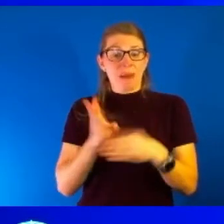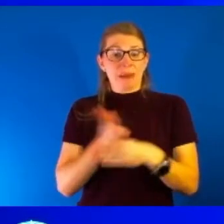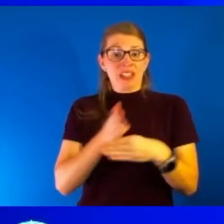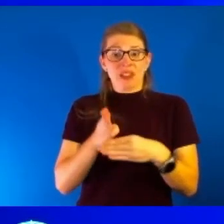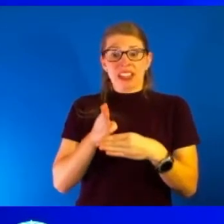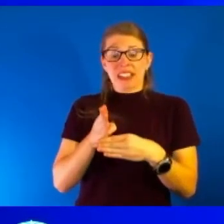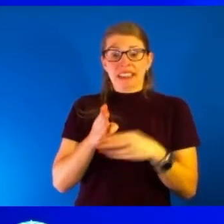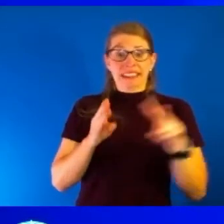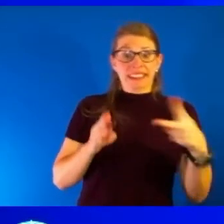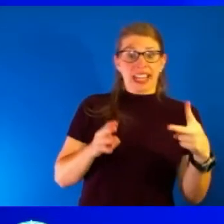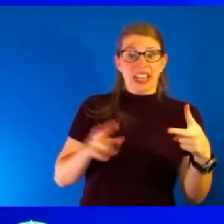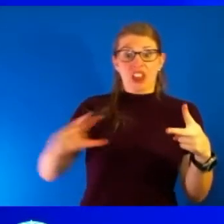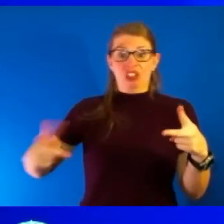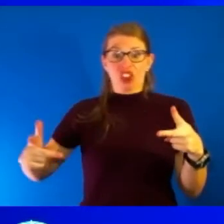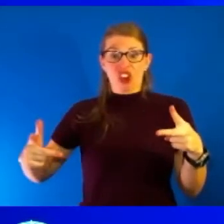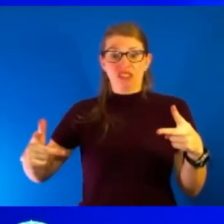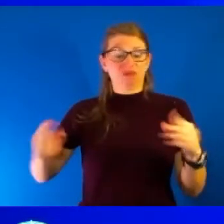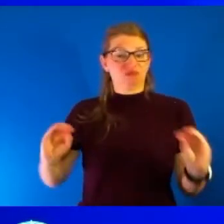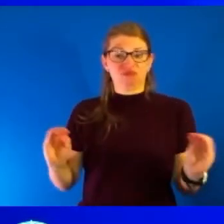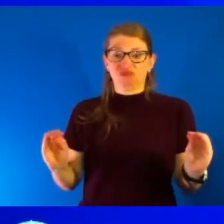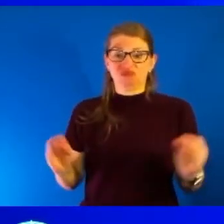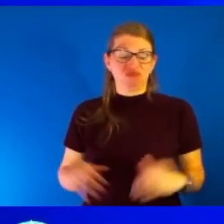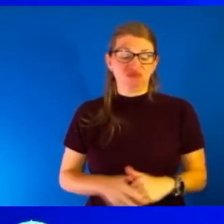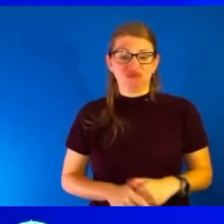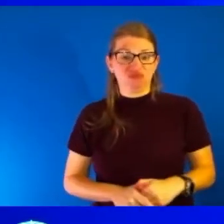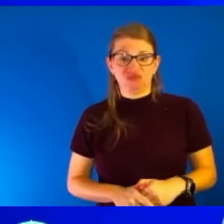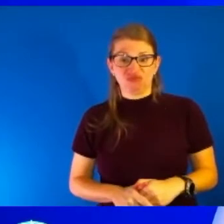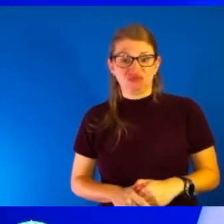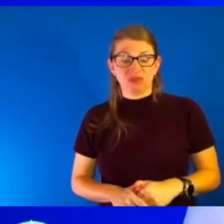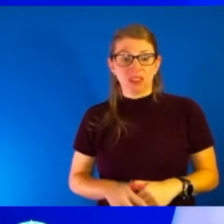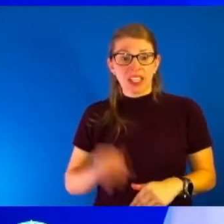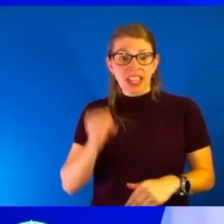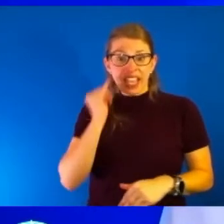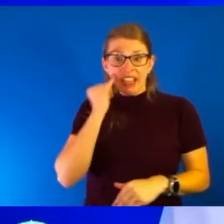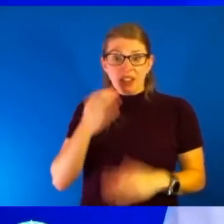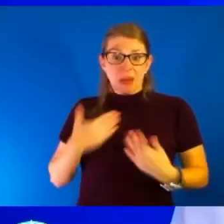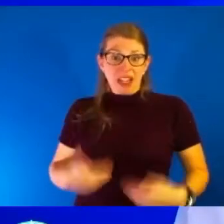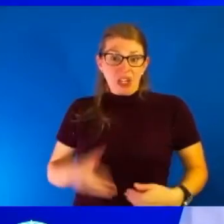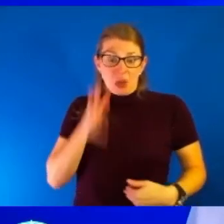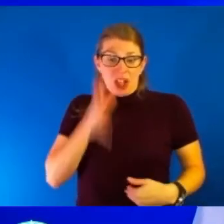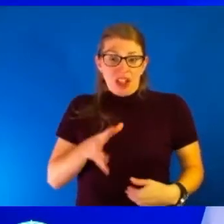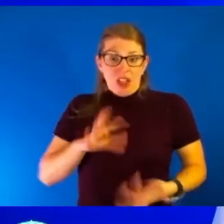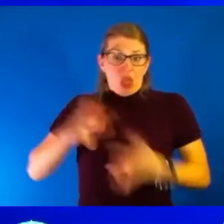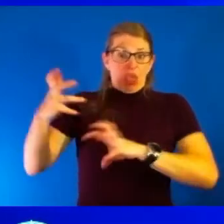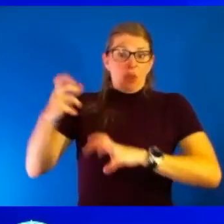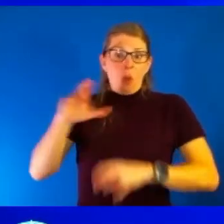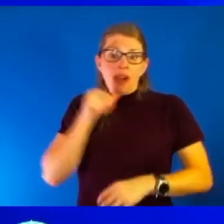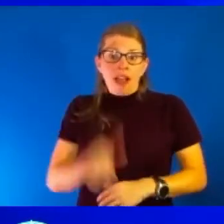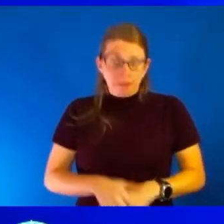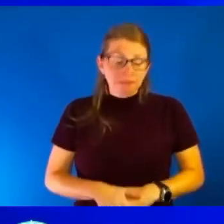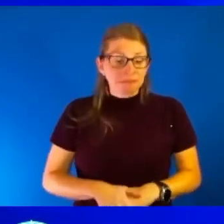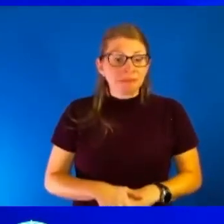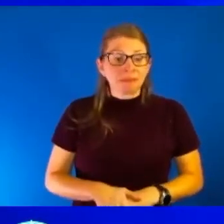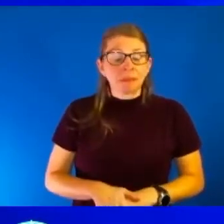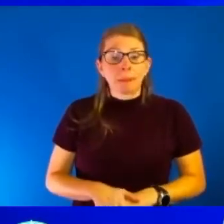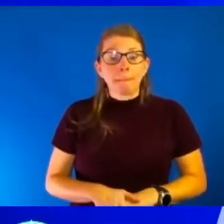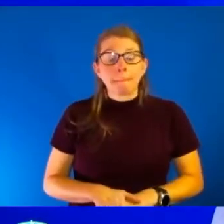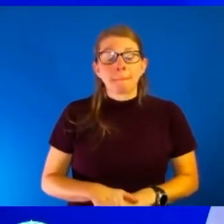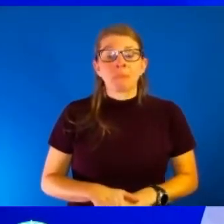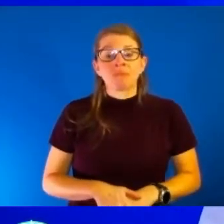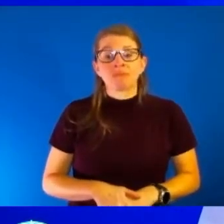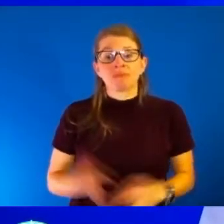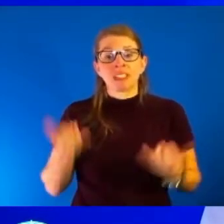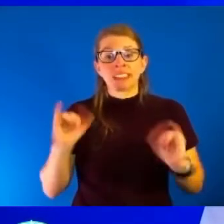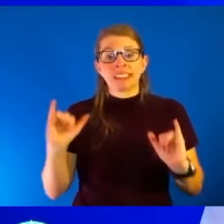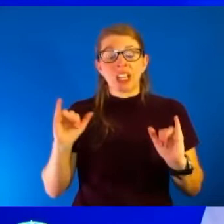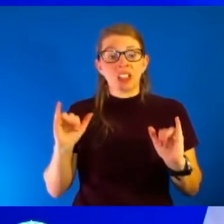one and the third dose of really if you'll have a reaction or not. So I think that's important to note. know, still encourage